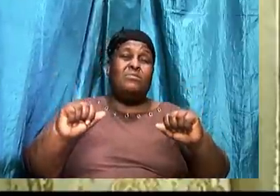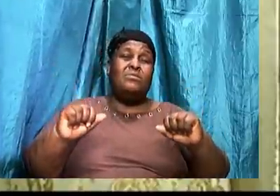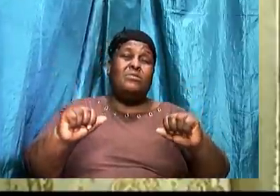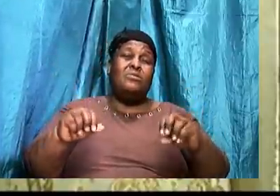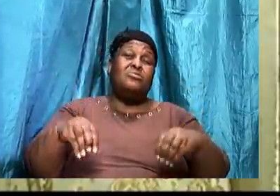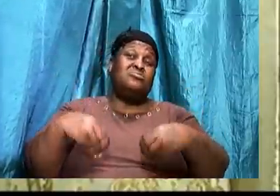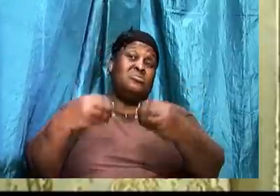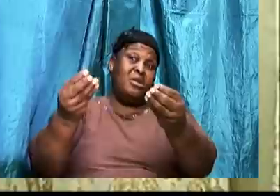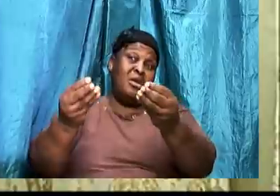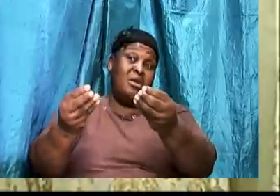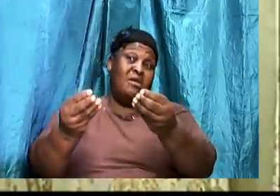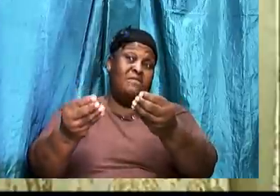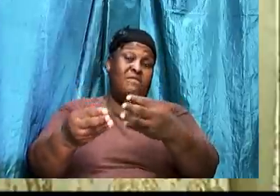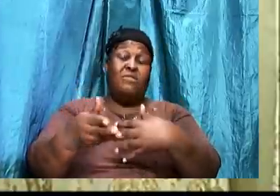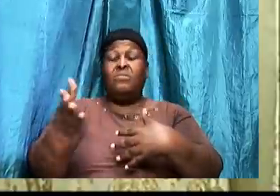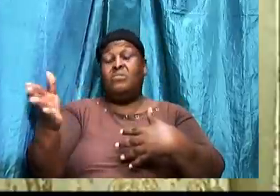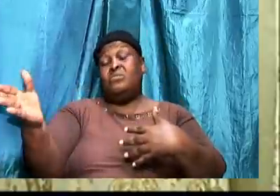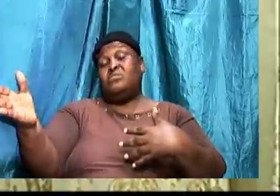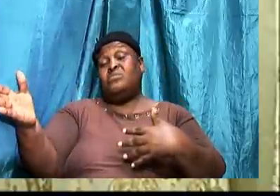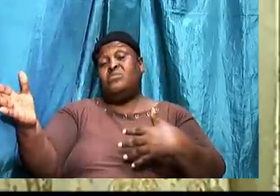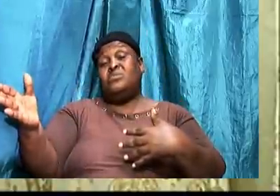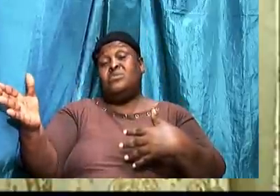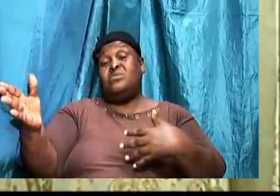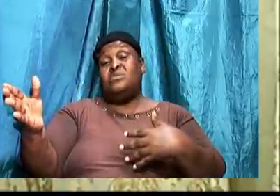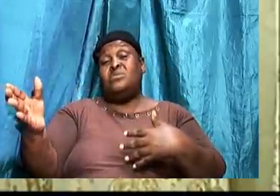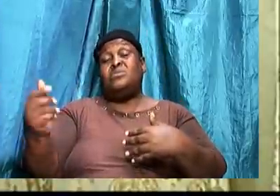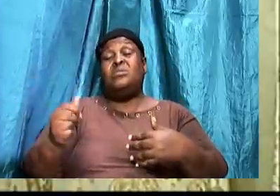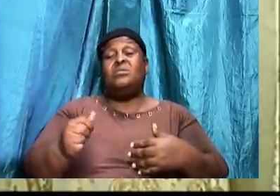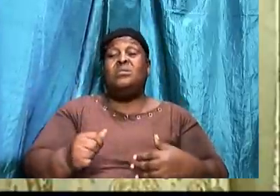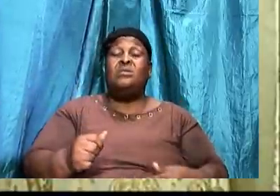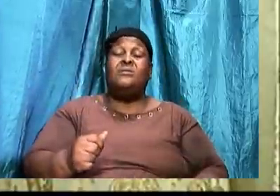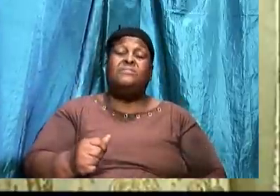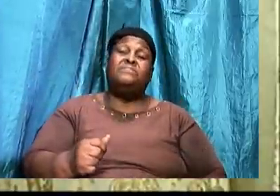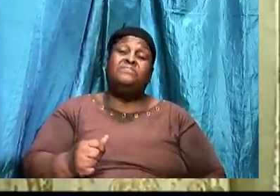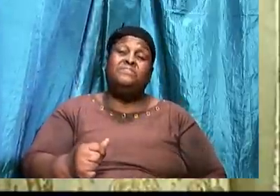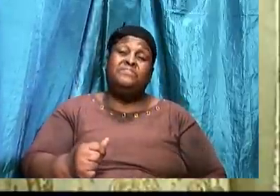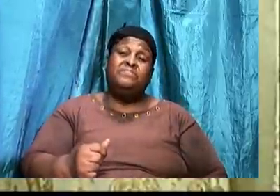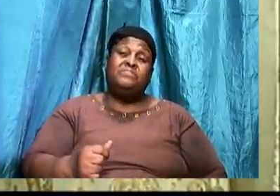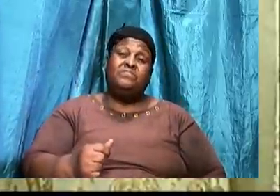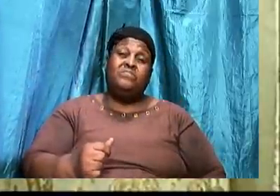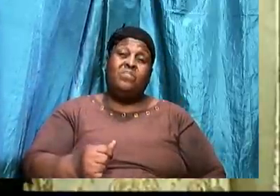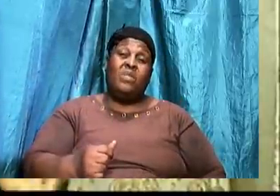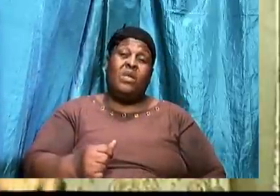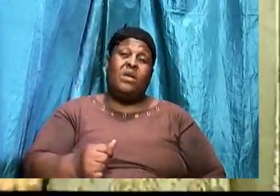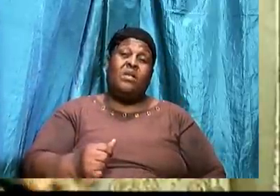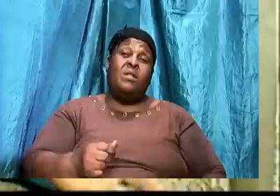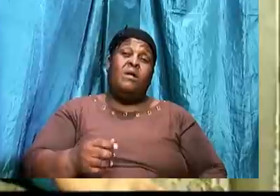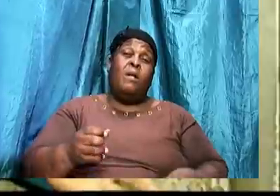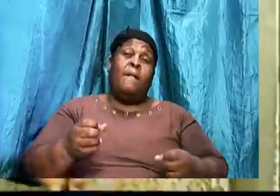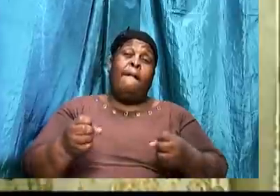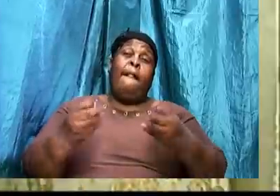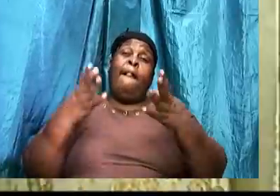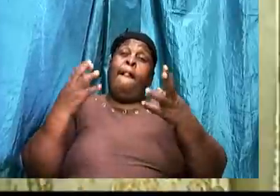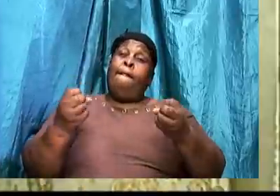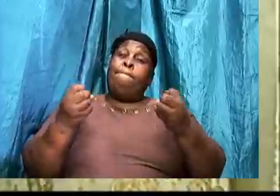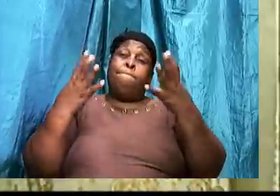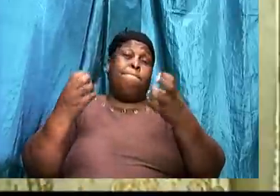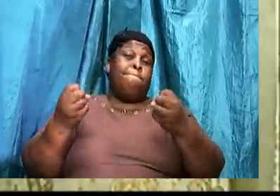Some of us. on. to do. To the funds. Because. It looked too much. To give. To the church.